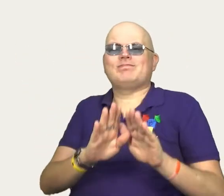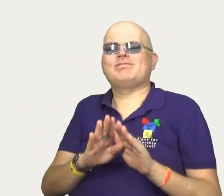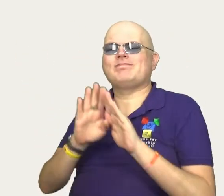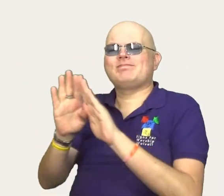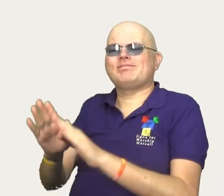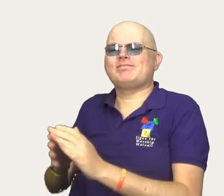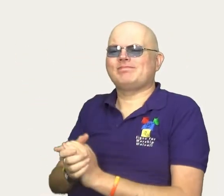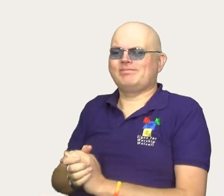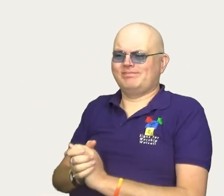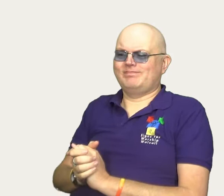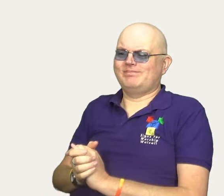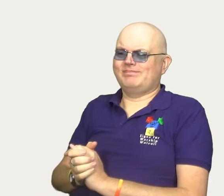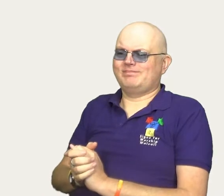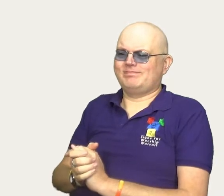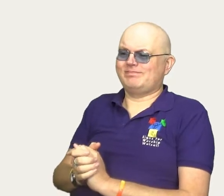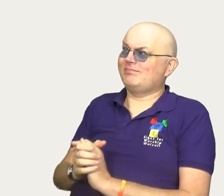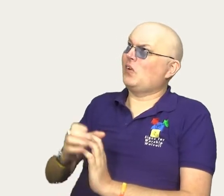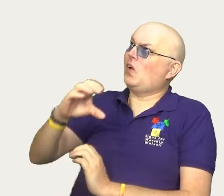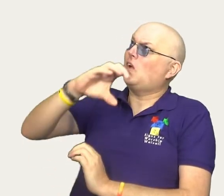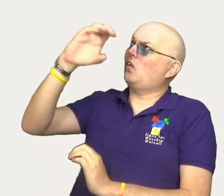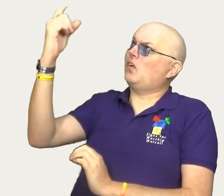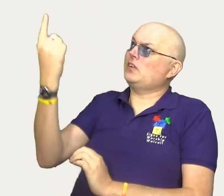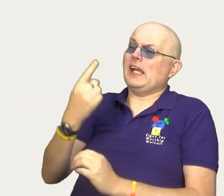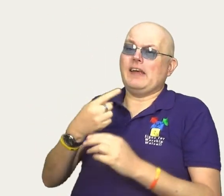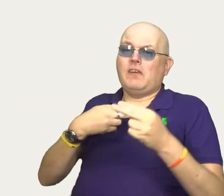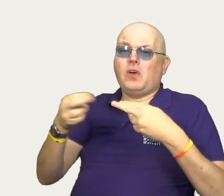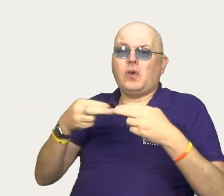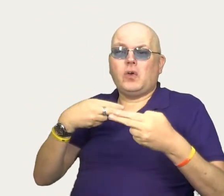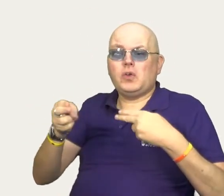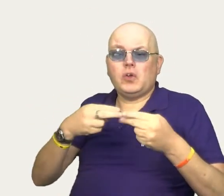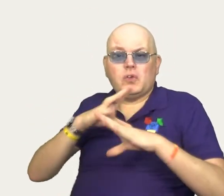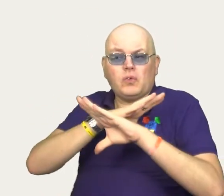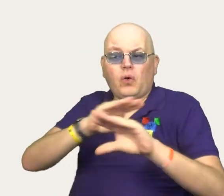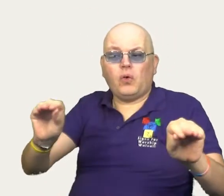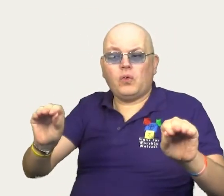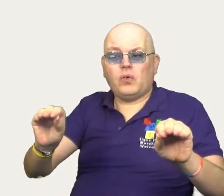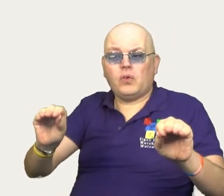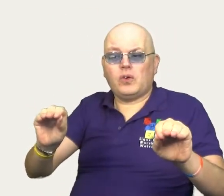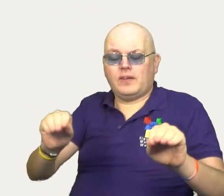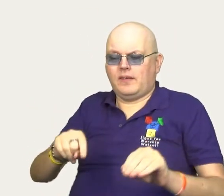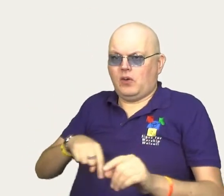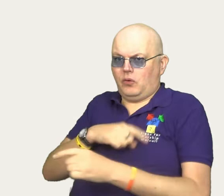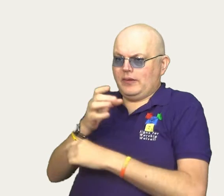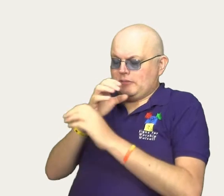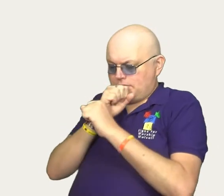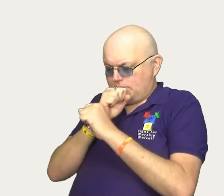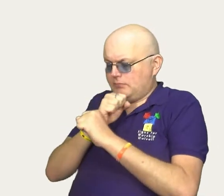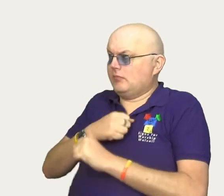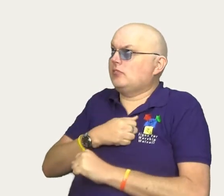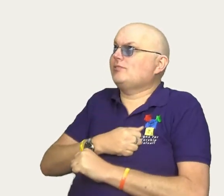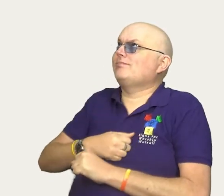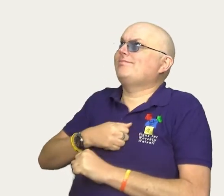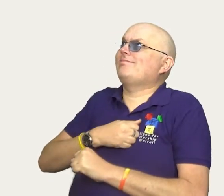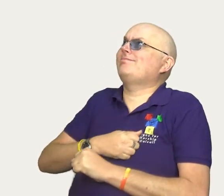Lord have mercy. Christ came with good news for all people, forgive our